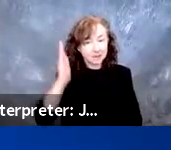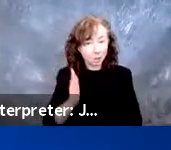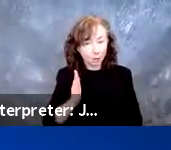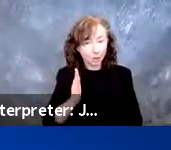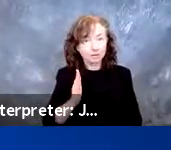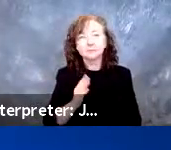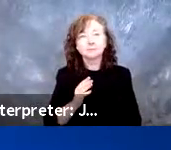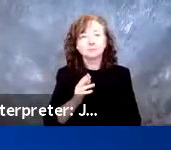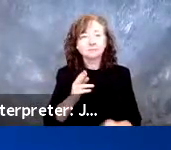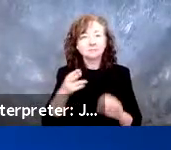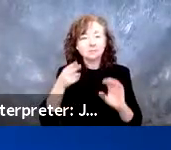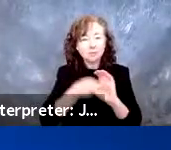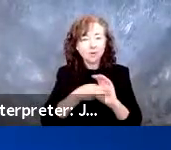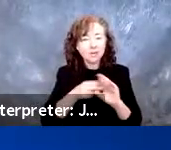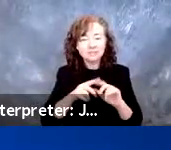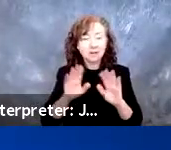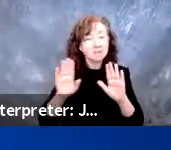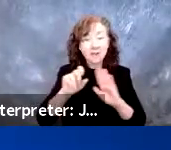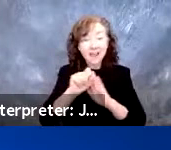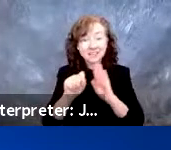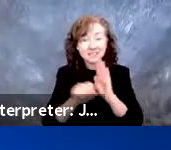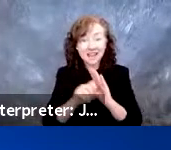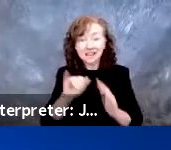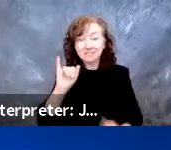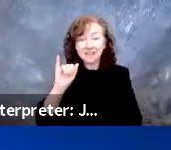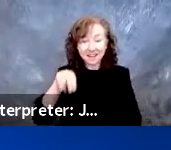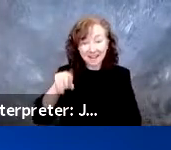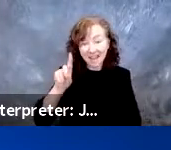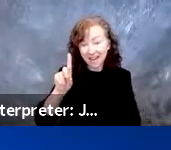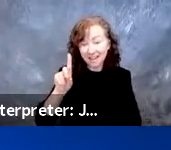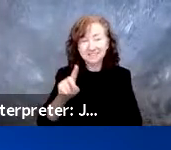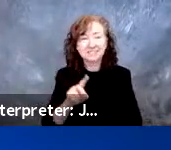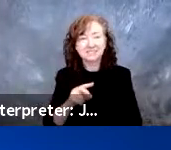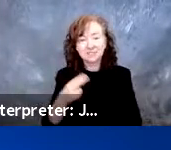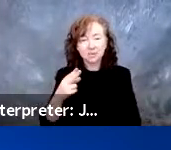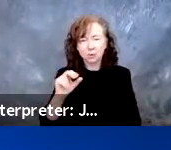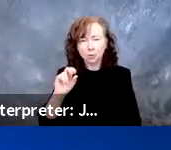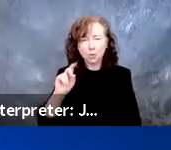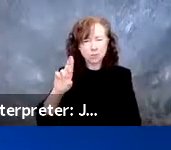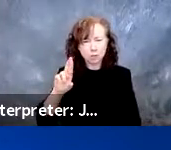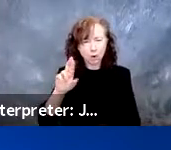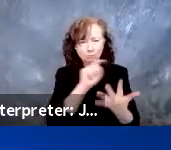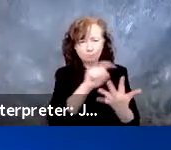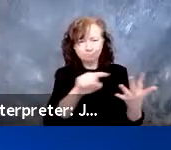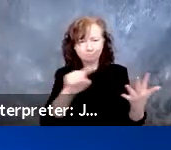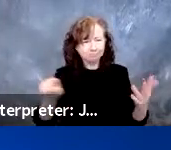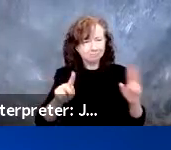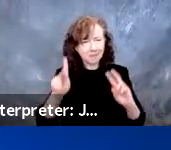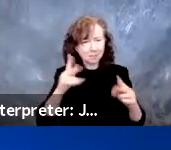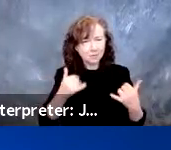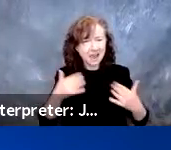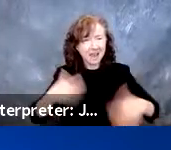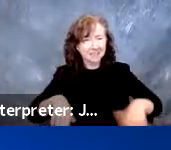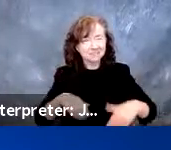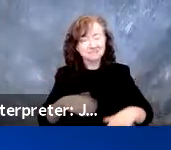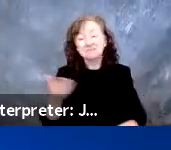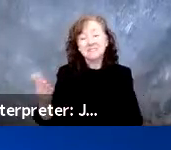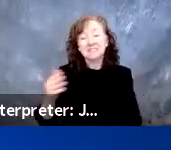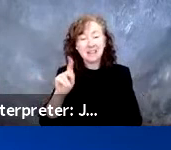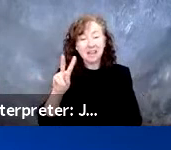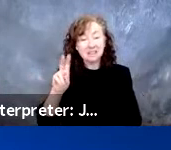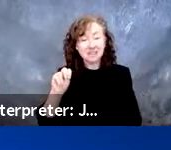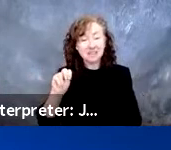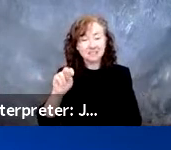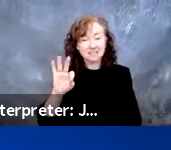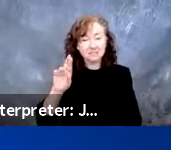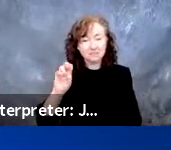joining us from the great state of Indiana, very Hoosier heavy today. Kevin Frain following a